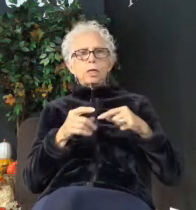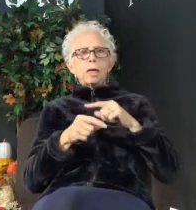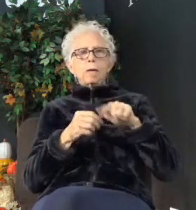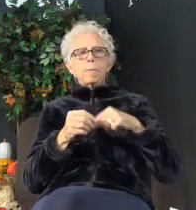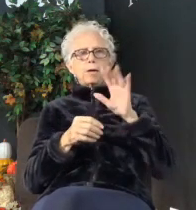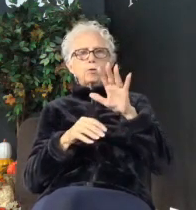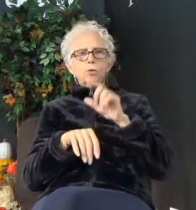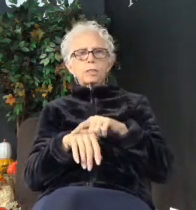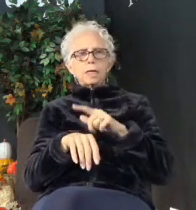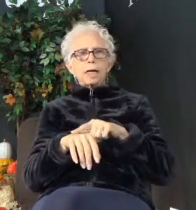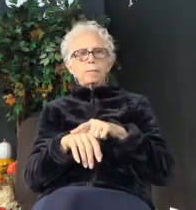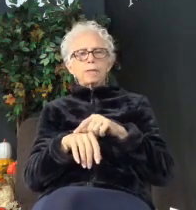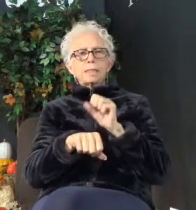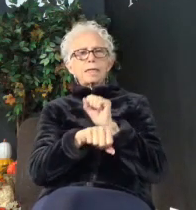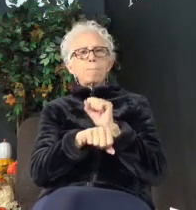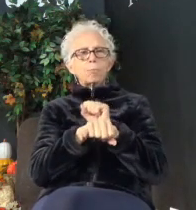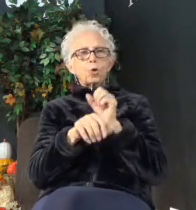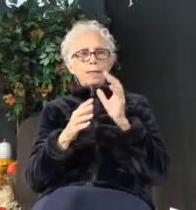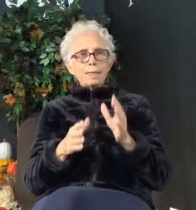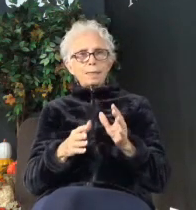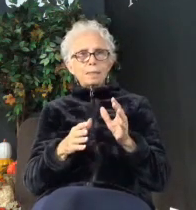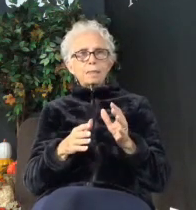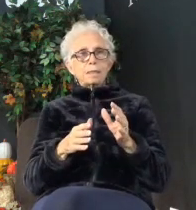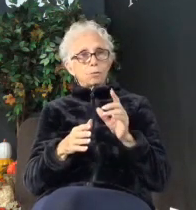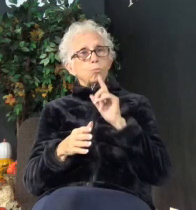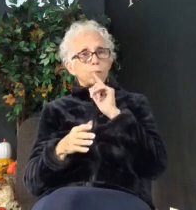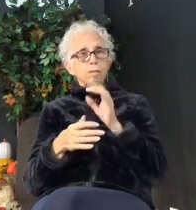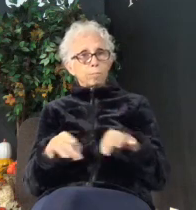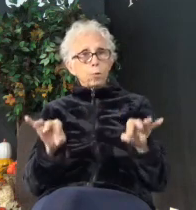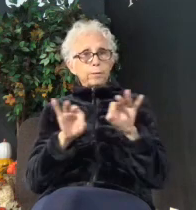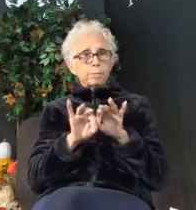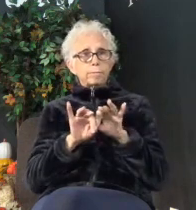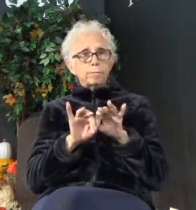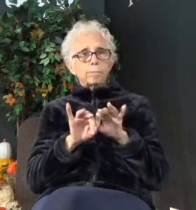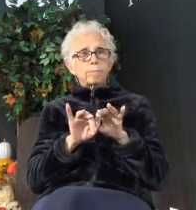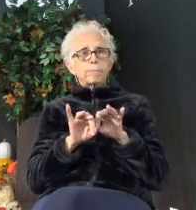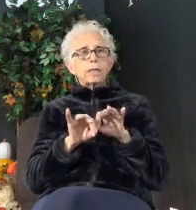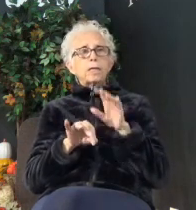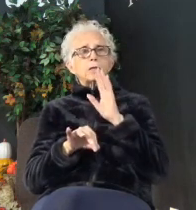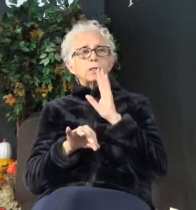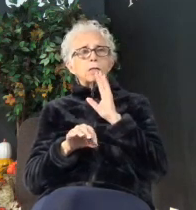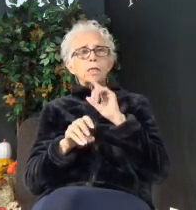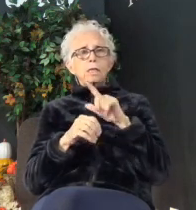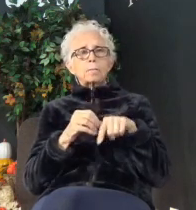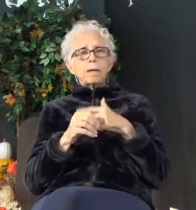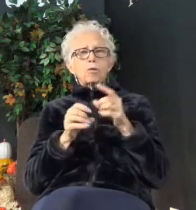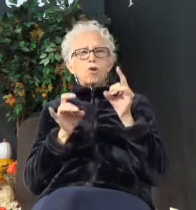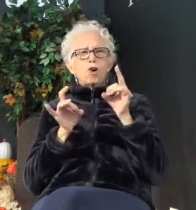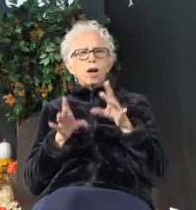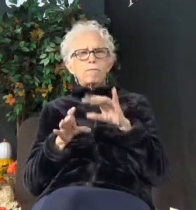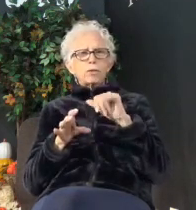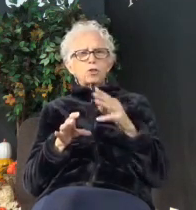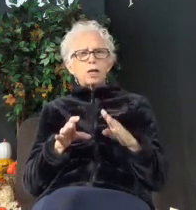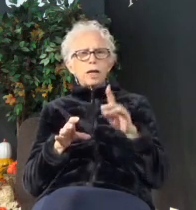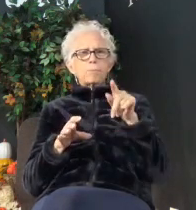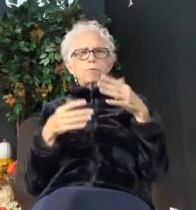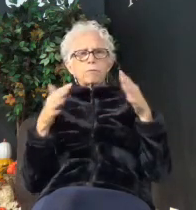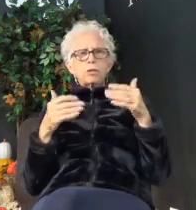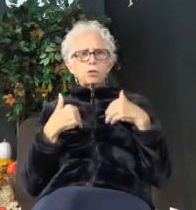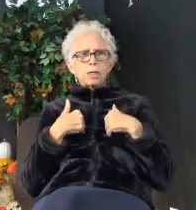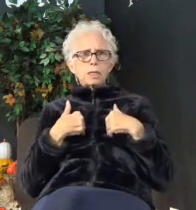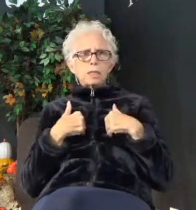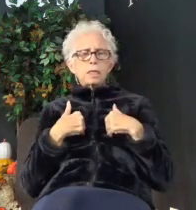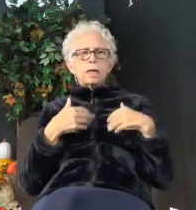as an employee matters. Do you talk about what an awful job you had or about the